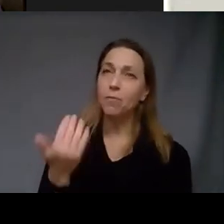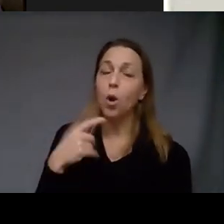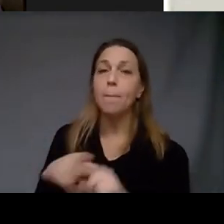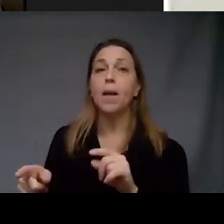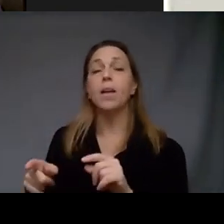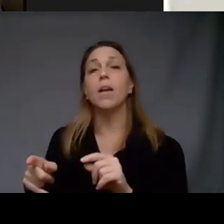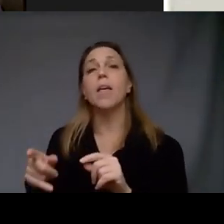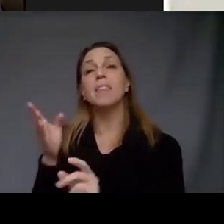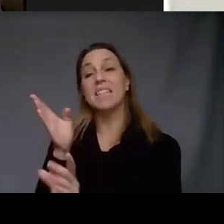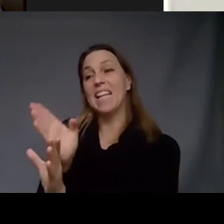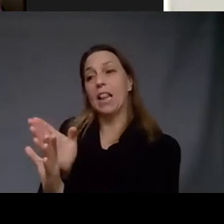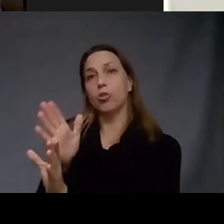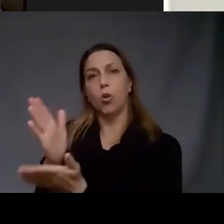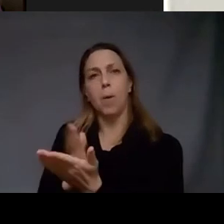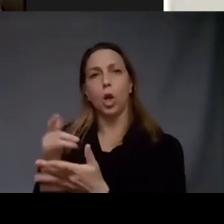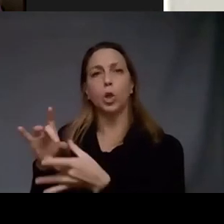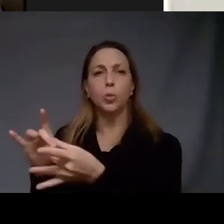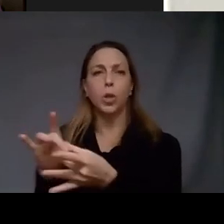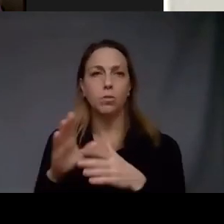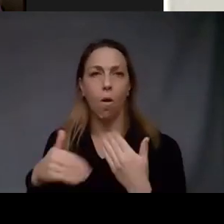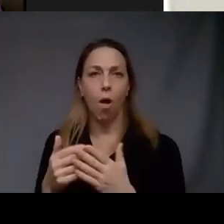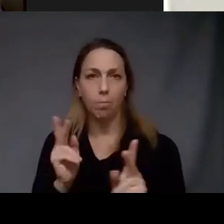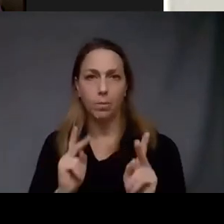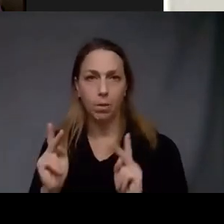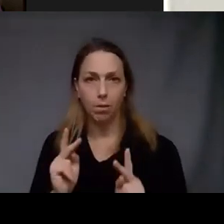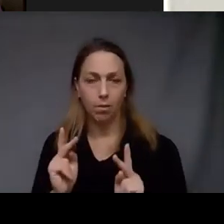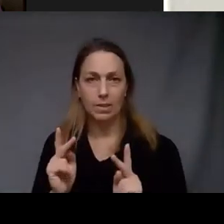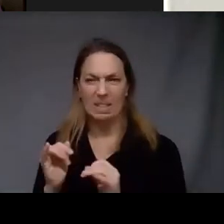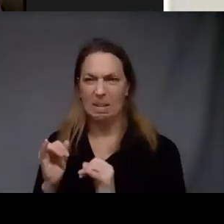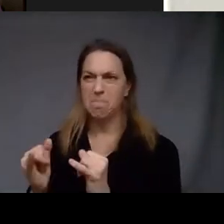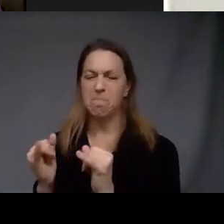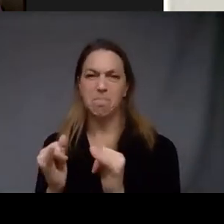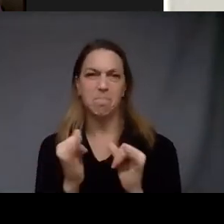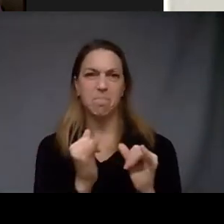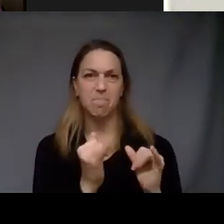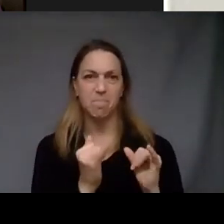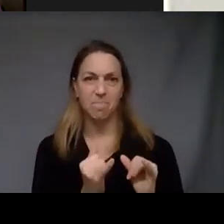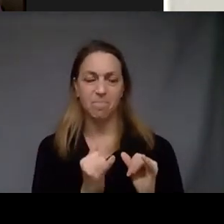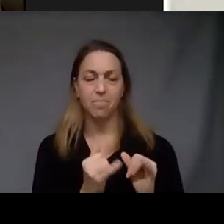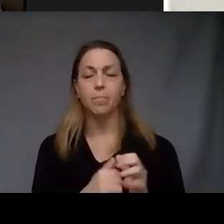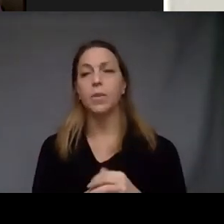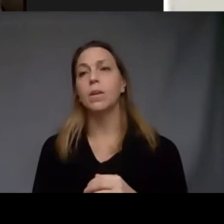unites us and I think that